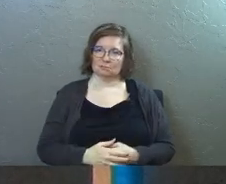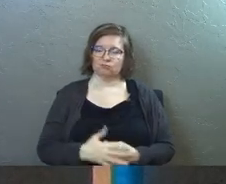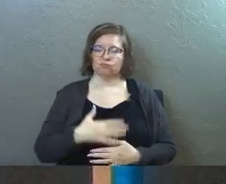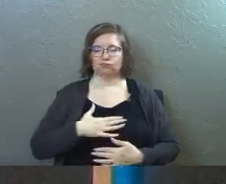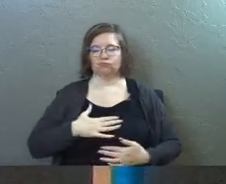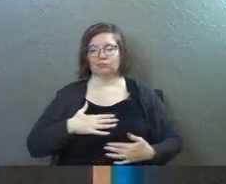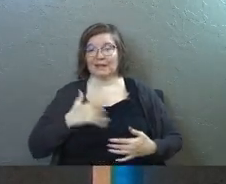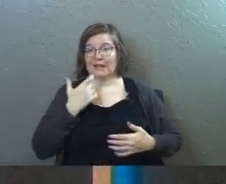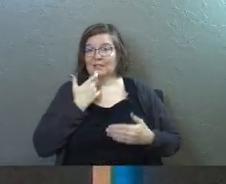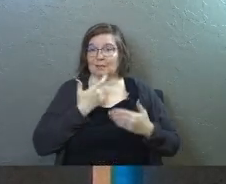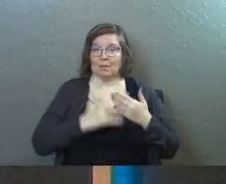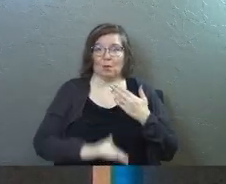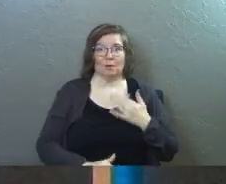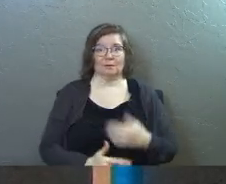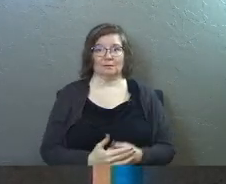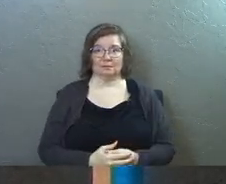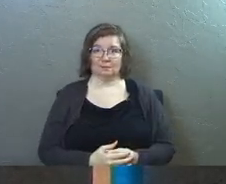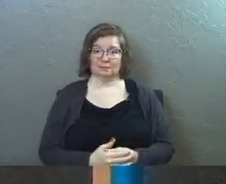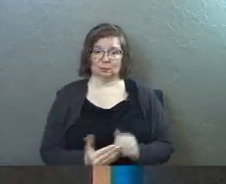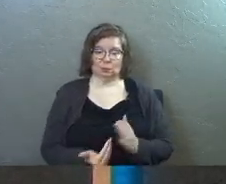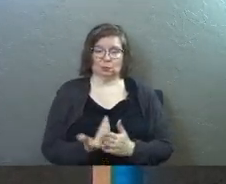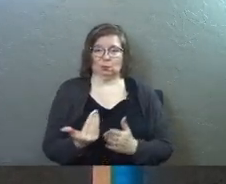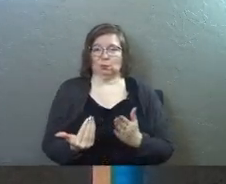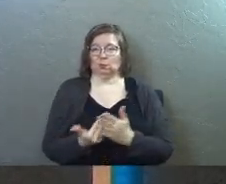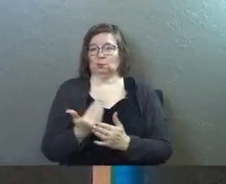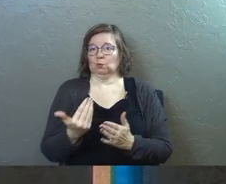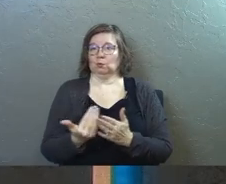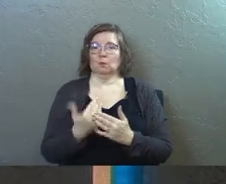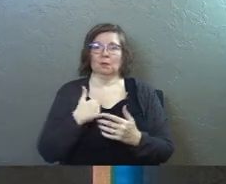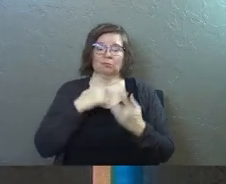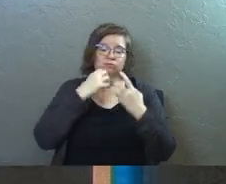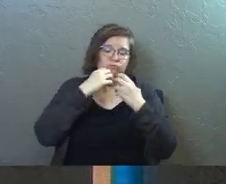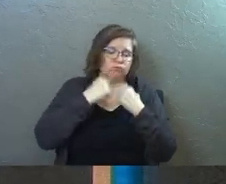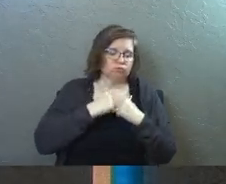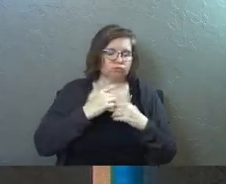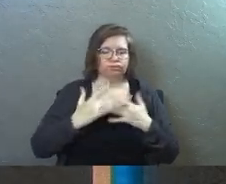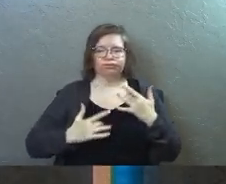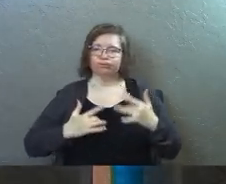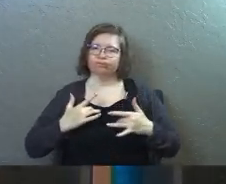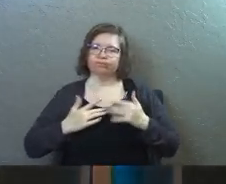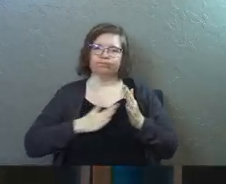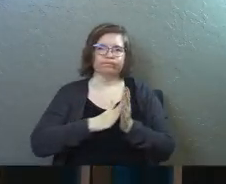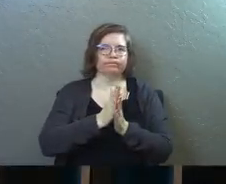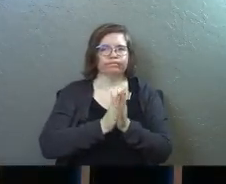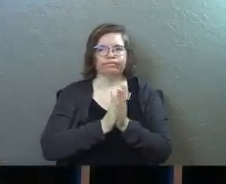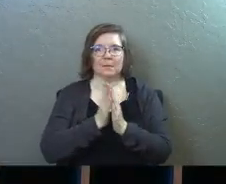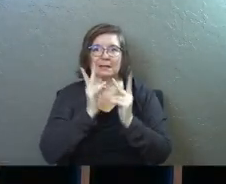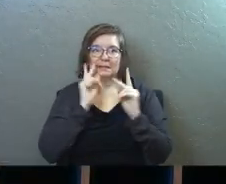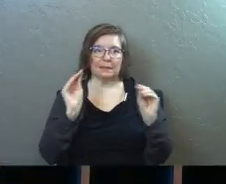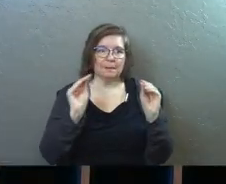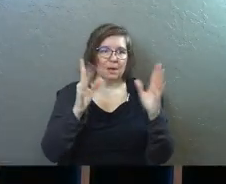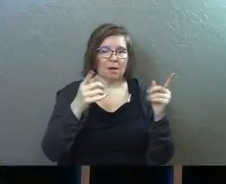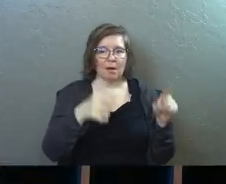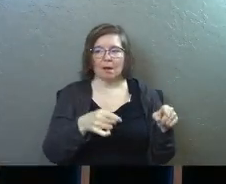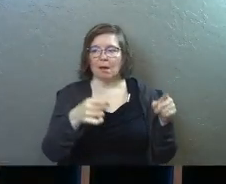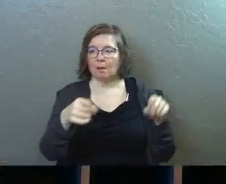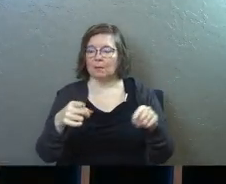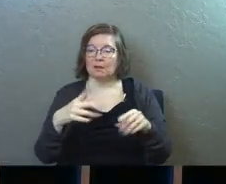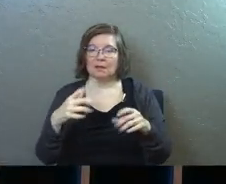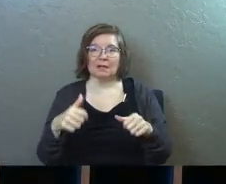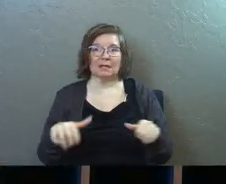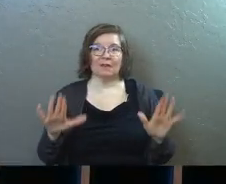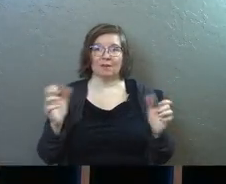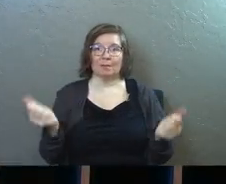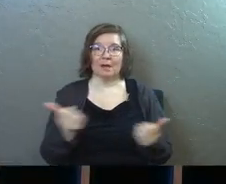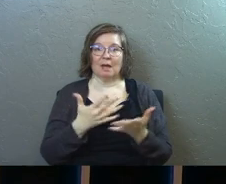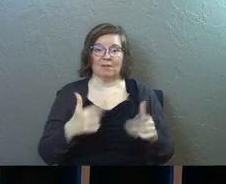They had just been born. They're absolutely passionate and excited and they're seeing miracles happen. They're